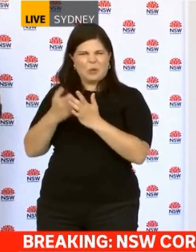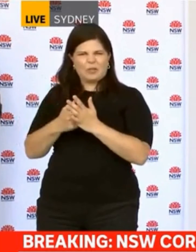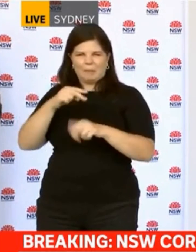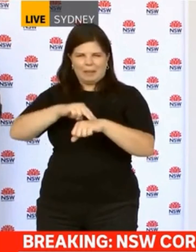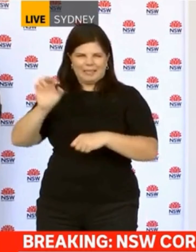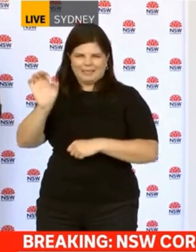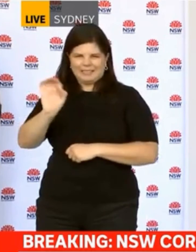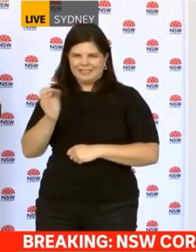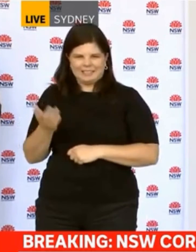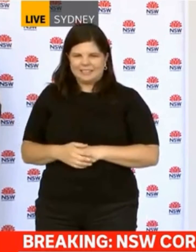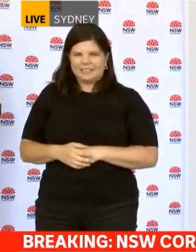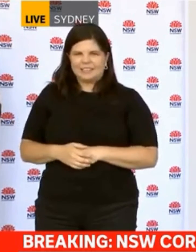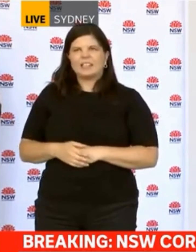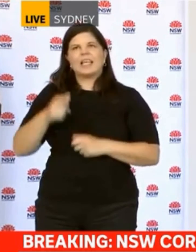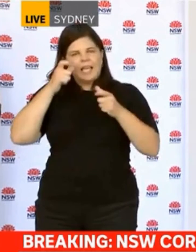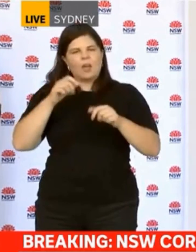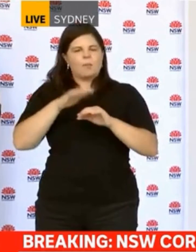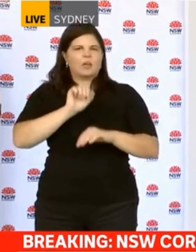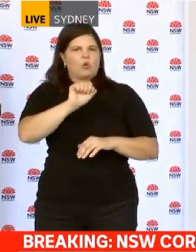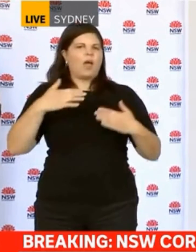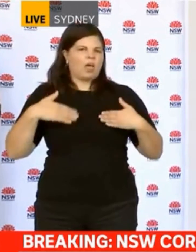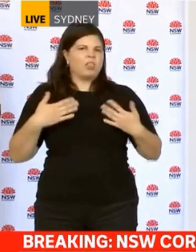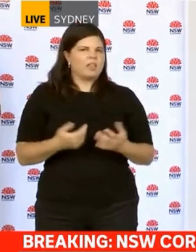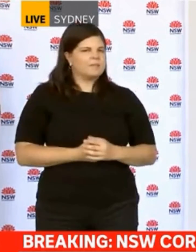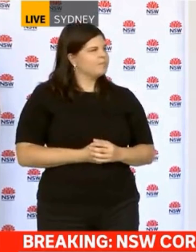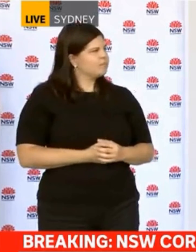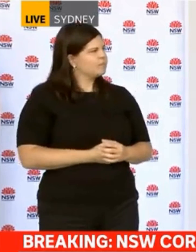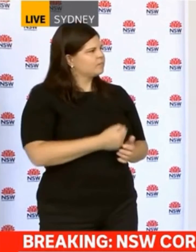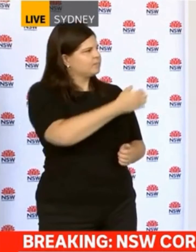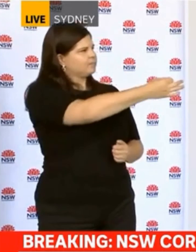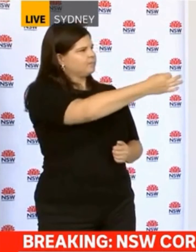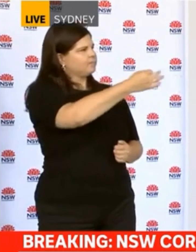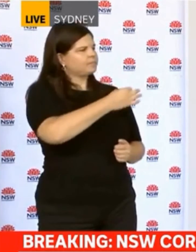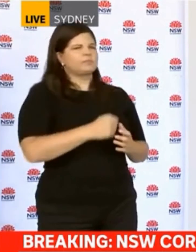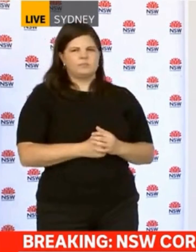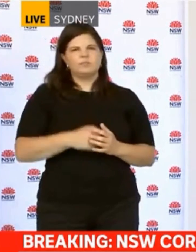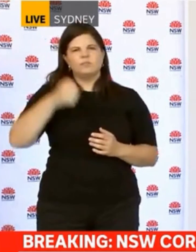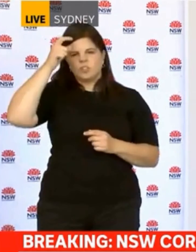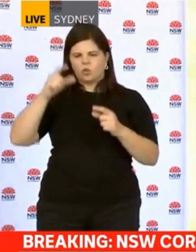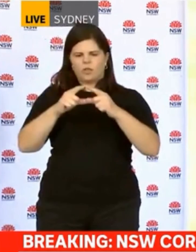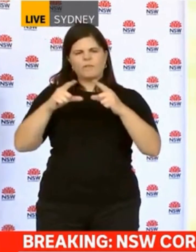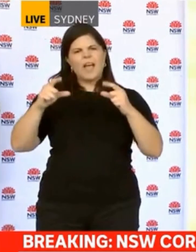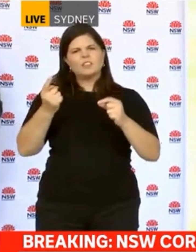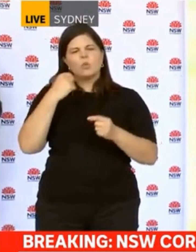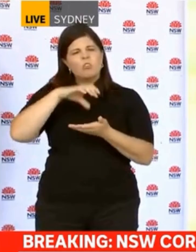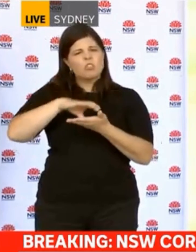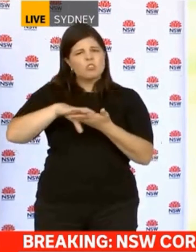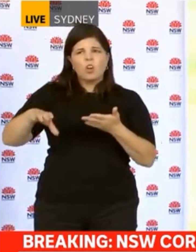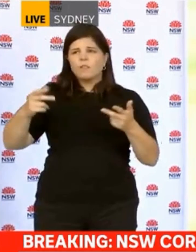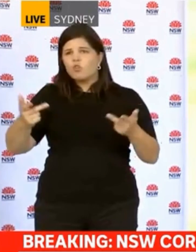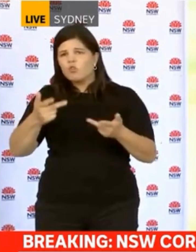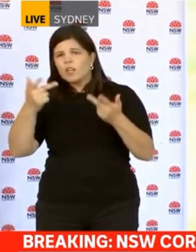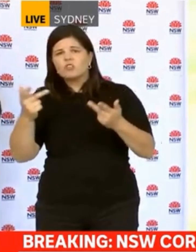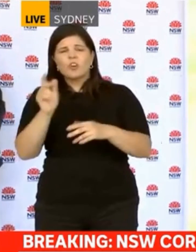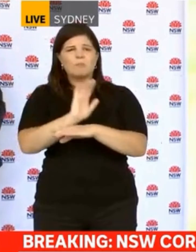first and foremost, they care about your health and wellbeing. You asked about the vouchers system, the $100 vouchers. Any update